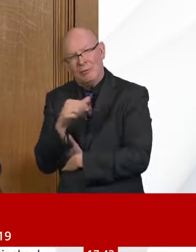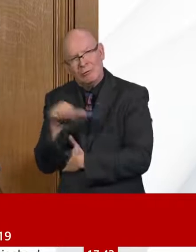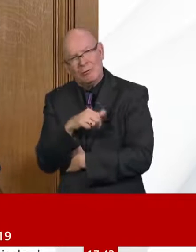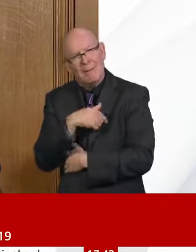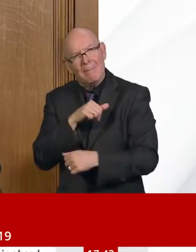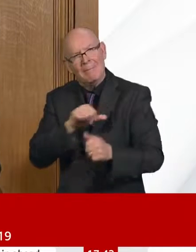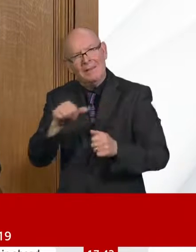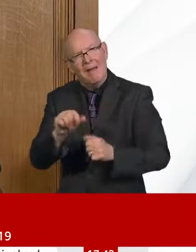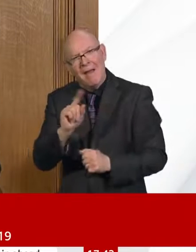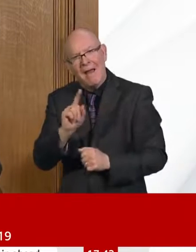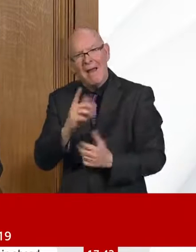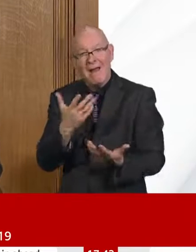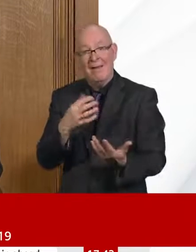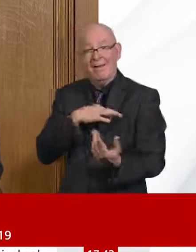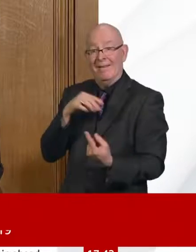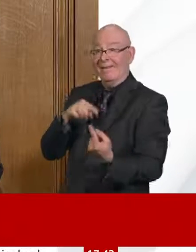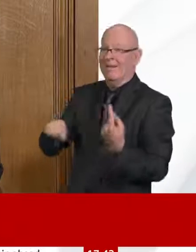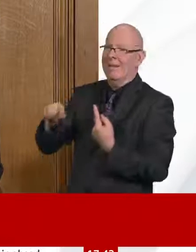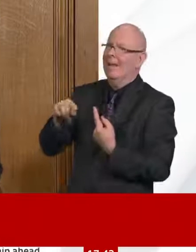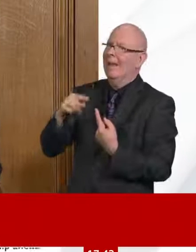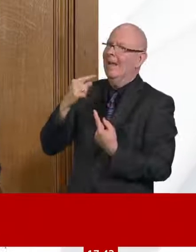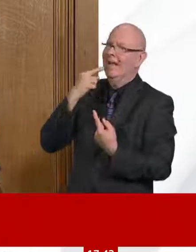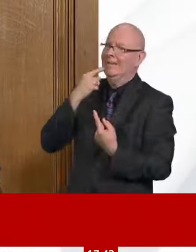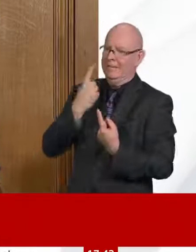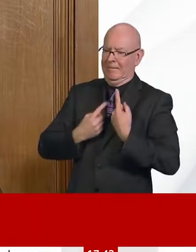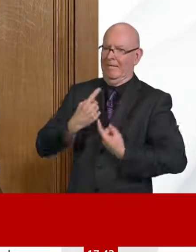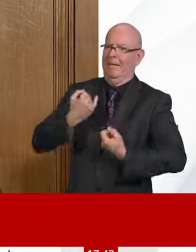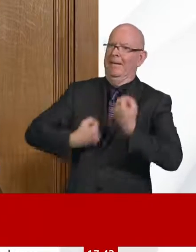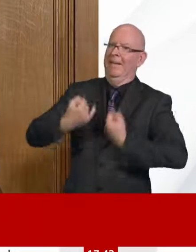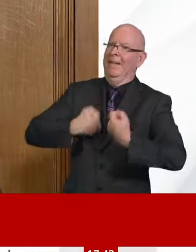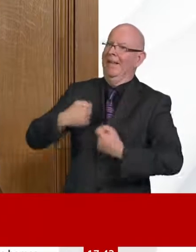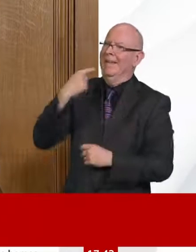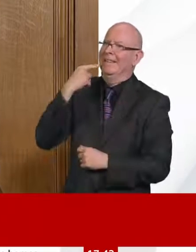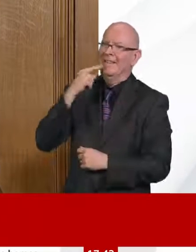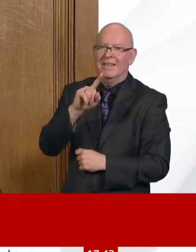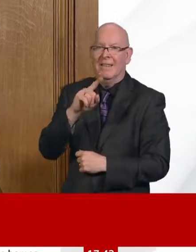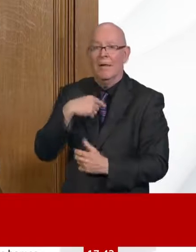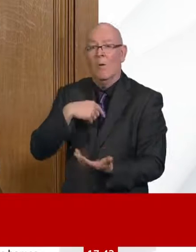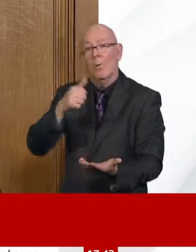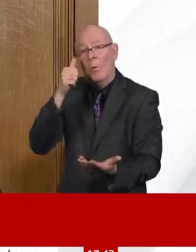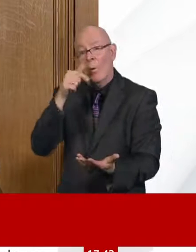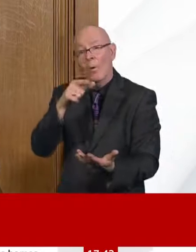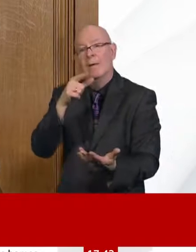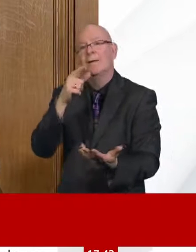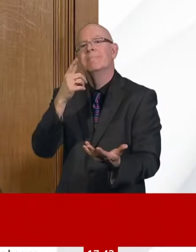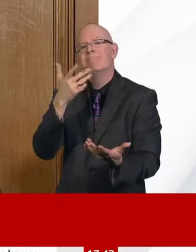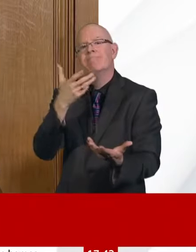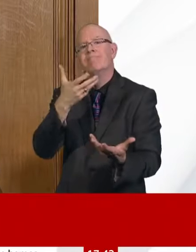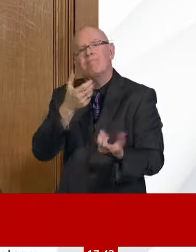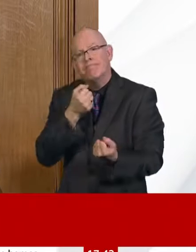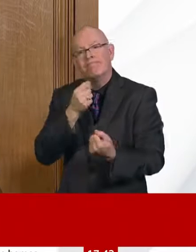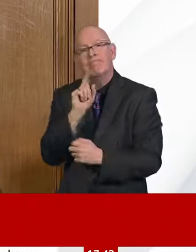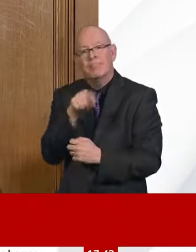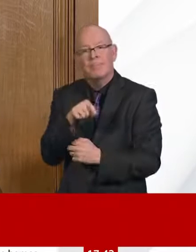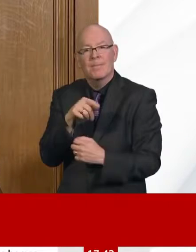analysis. Because at the moment, we are still very much at the early stages of this. And I think the answer to your question will